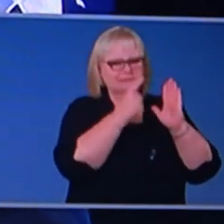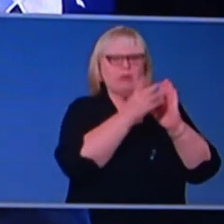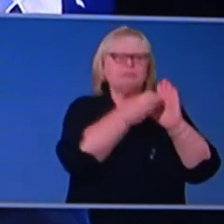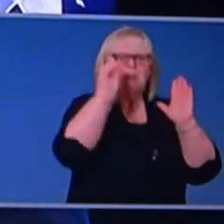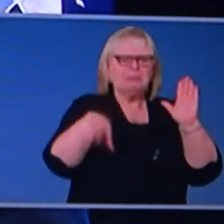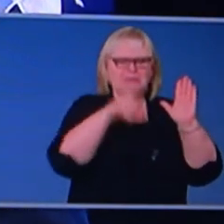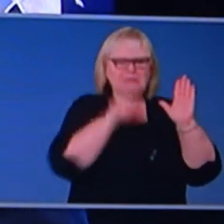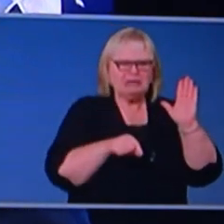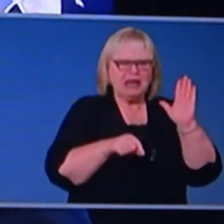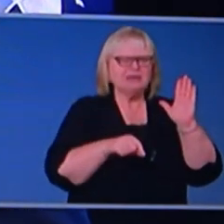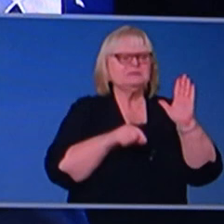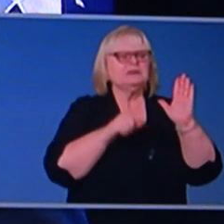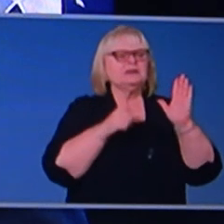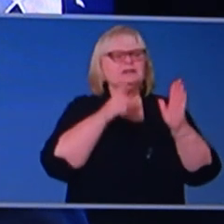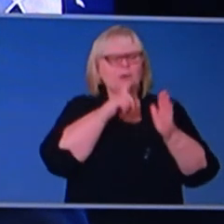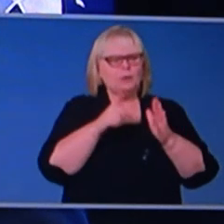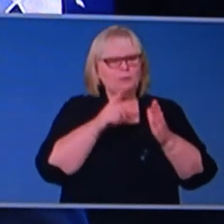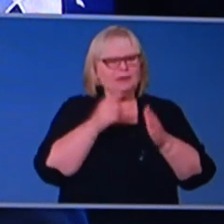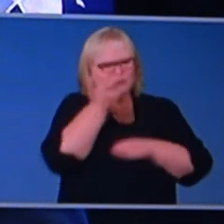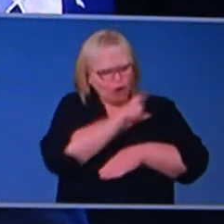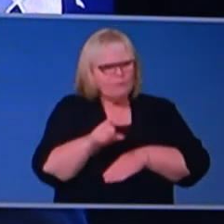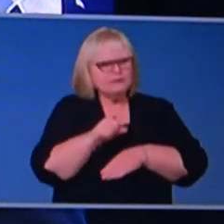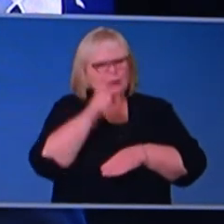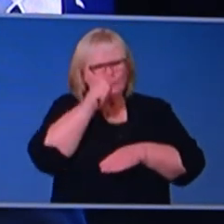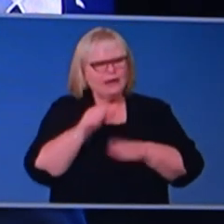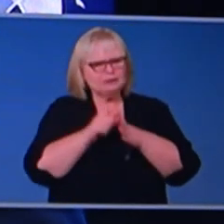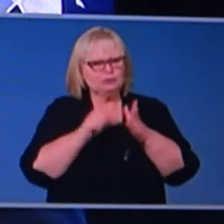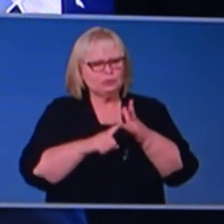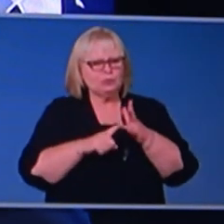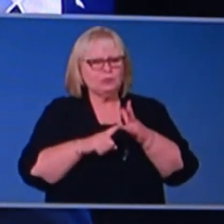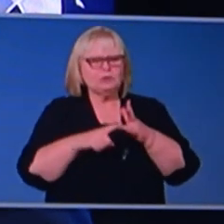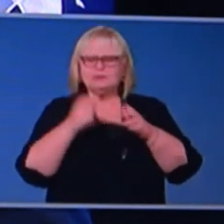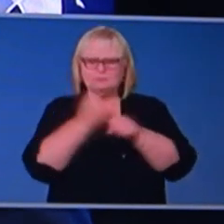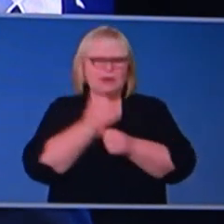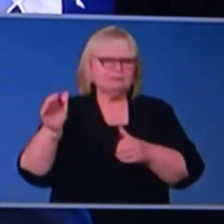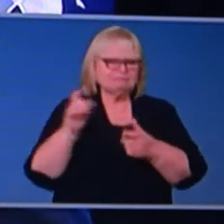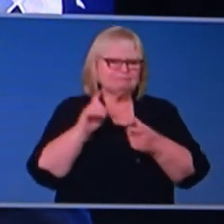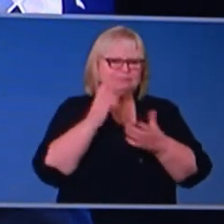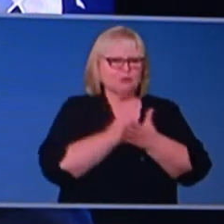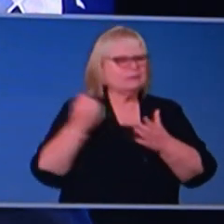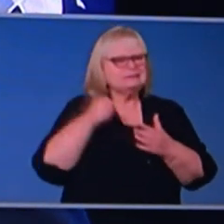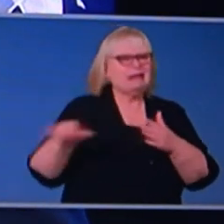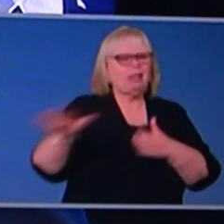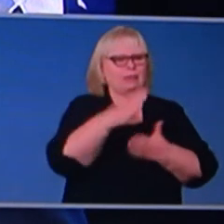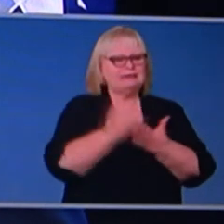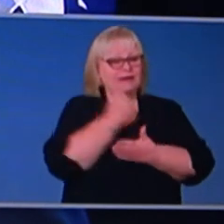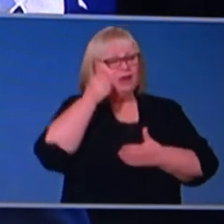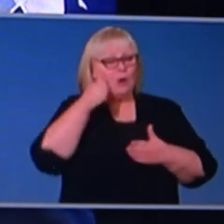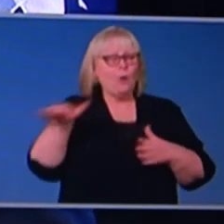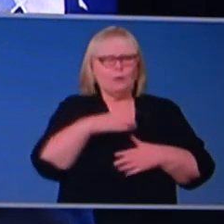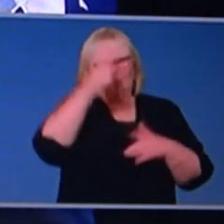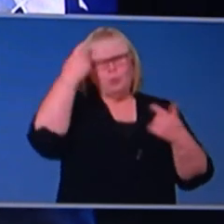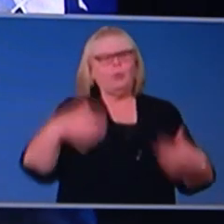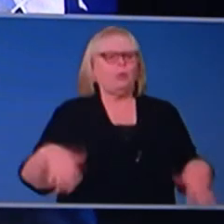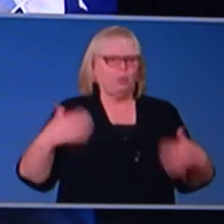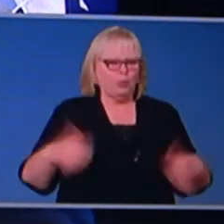and, uh, with, uh, a degree of confidence that we can do that safely and that'll bring about, uh, a welcome relief for the community and